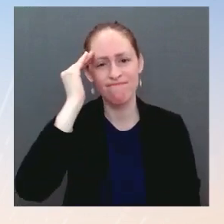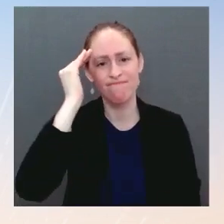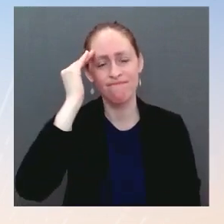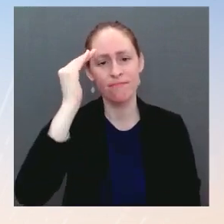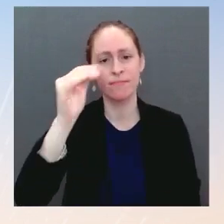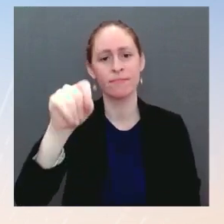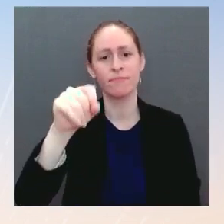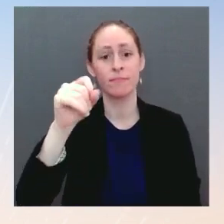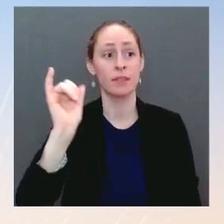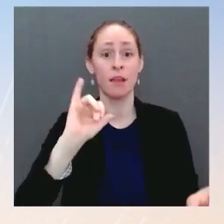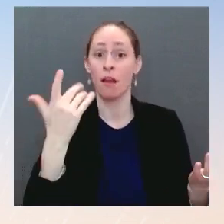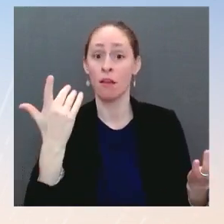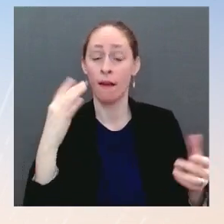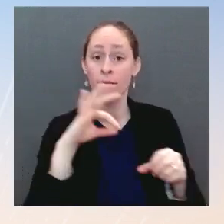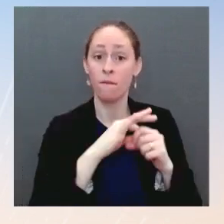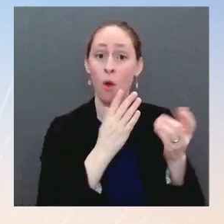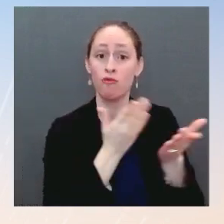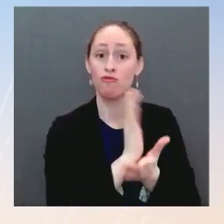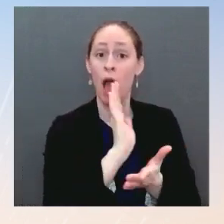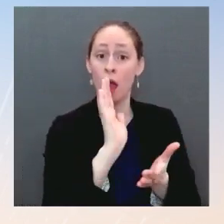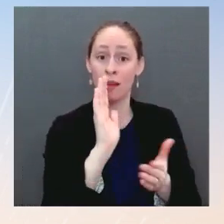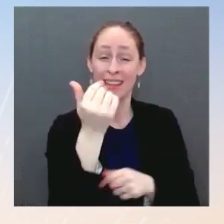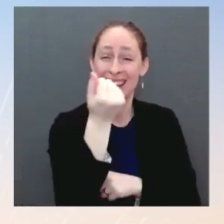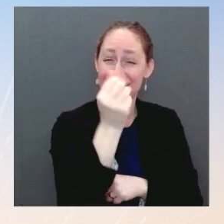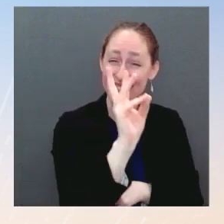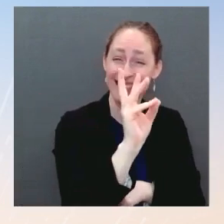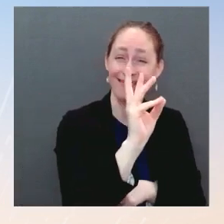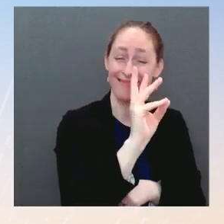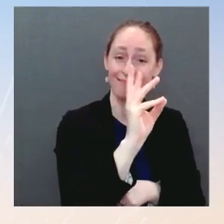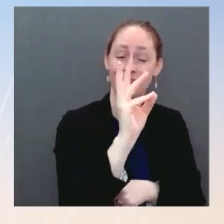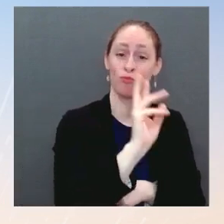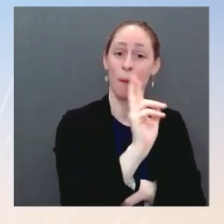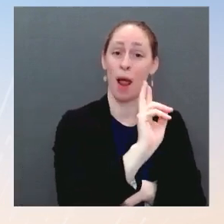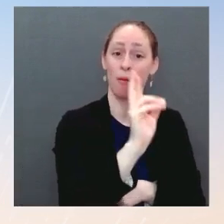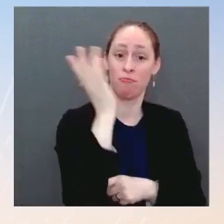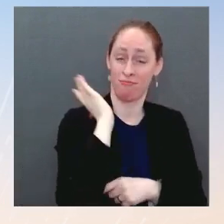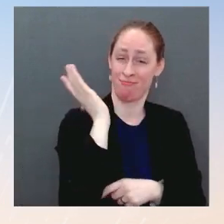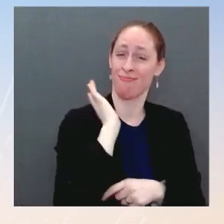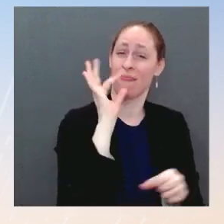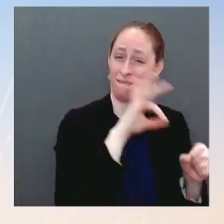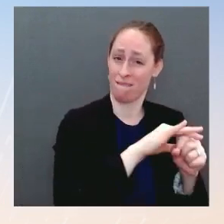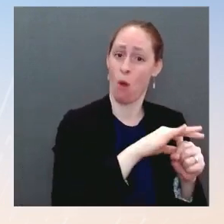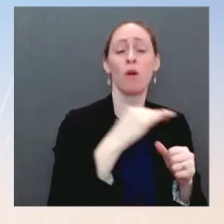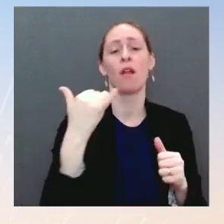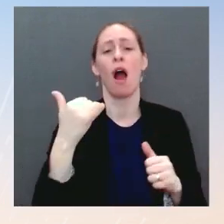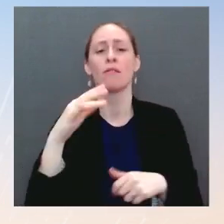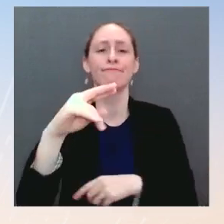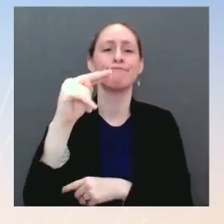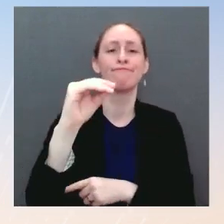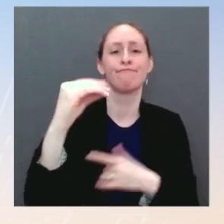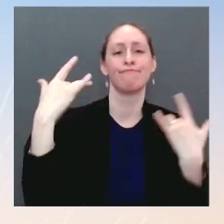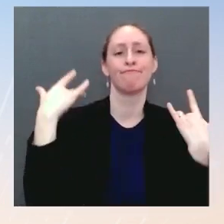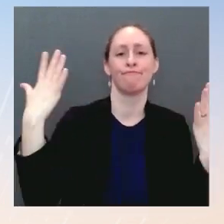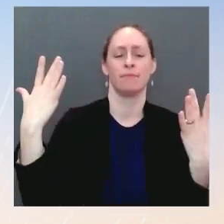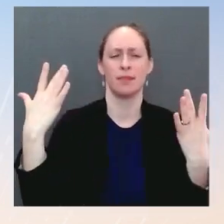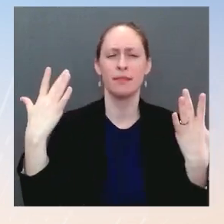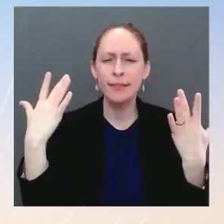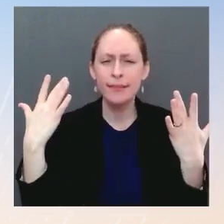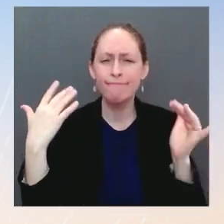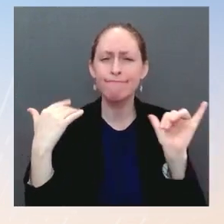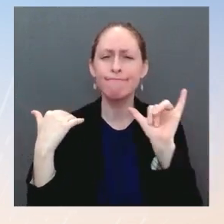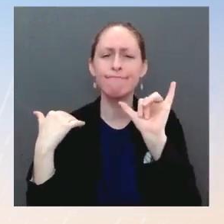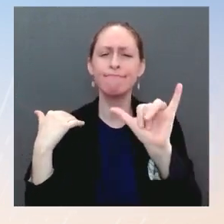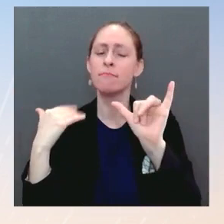We have still been able to make historic progress on moving forward judicial nominees. His intention and his focus